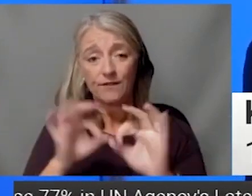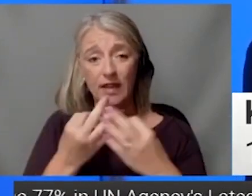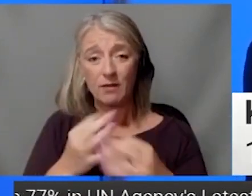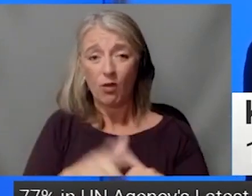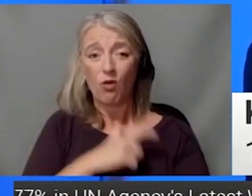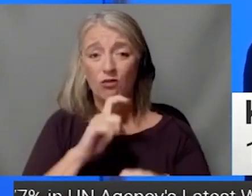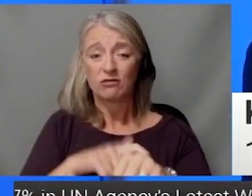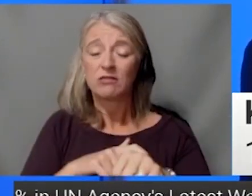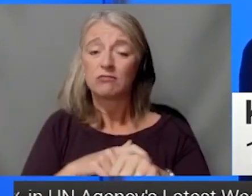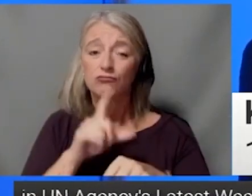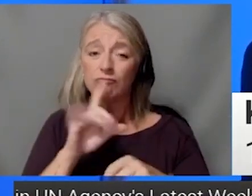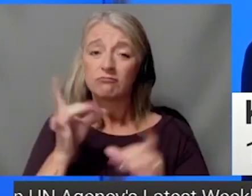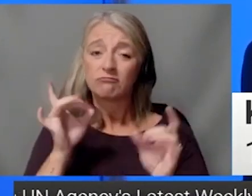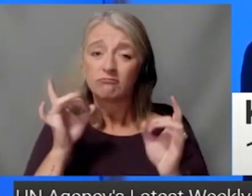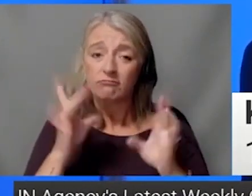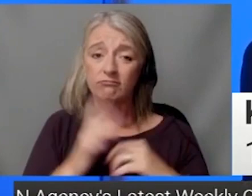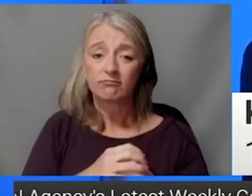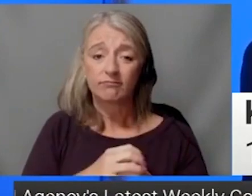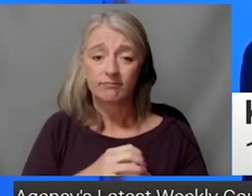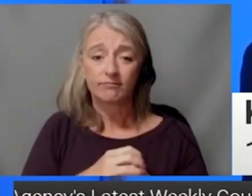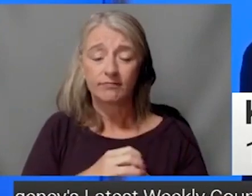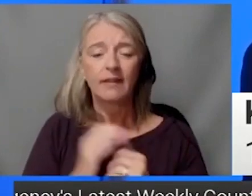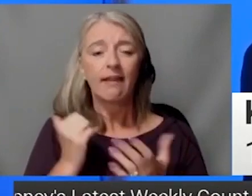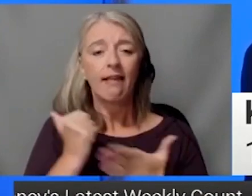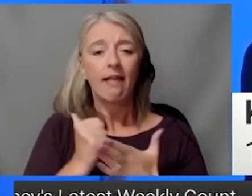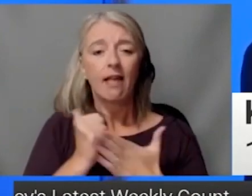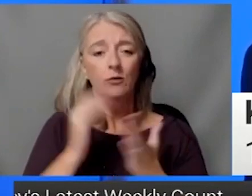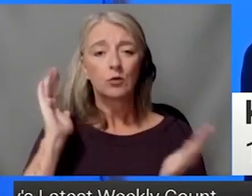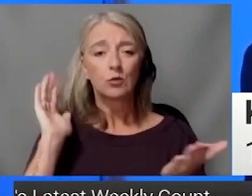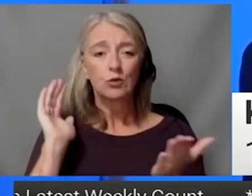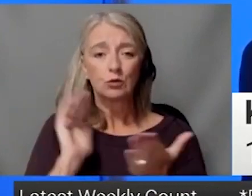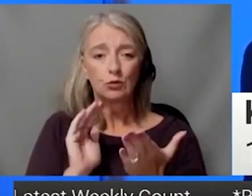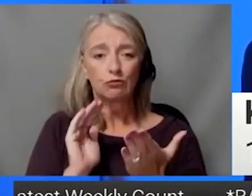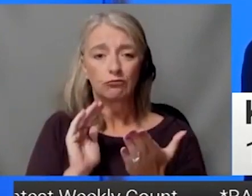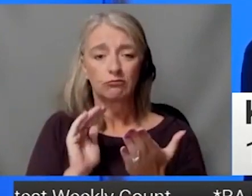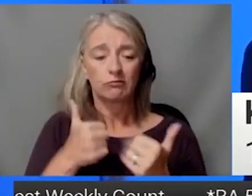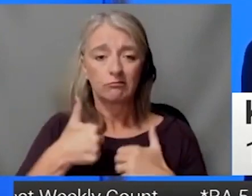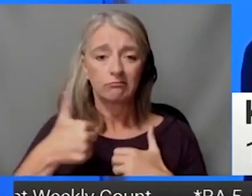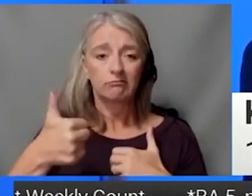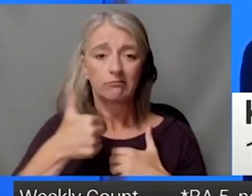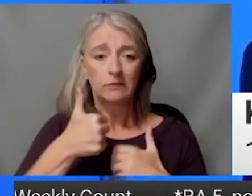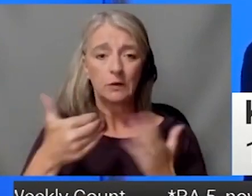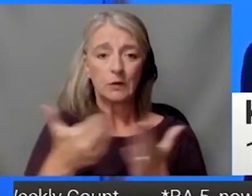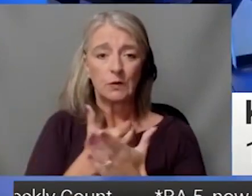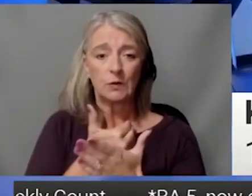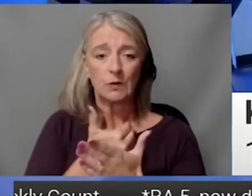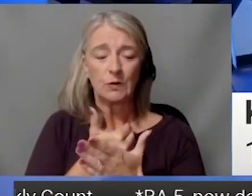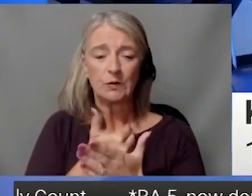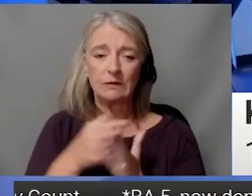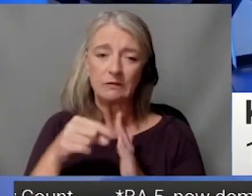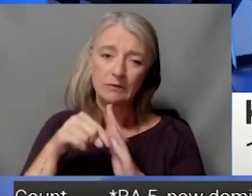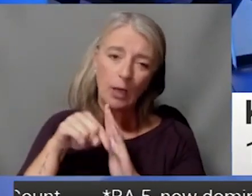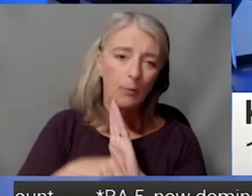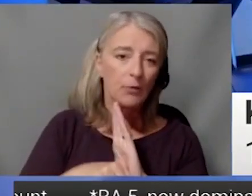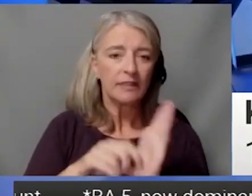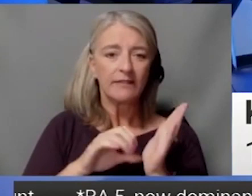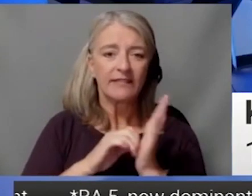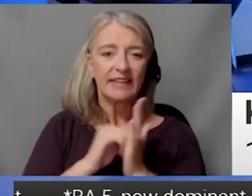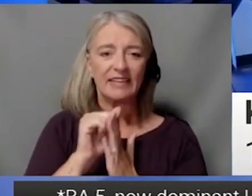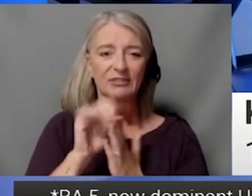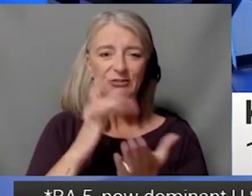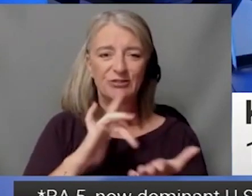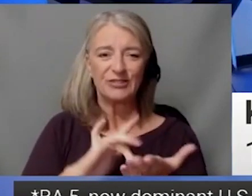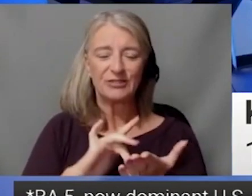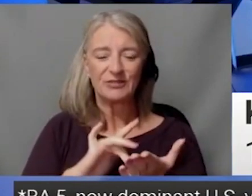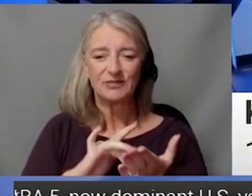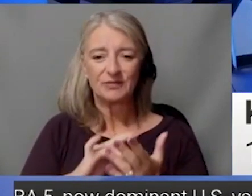you don't have to travel a long distance. You can come right here now to the newest comprehensive cancer center. Do you think that, I'm sorry, didn't mean to interrupt you. Do you